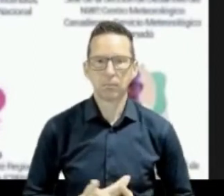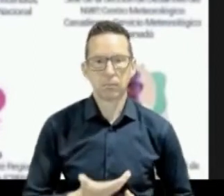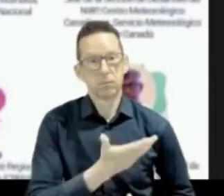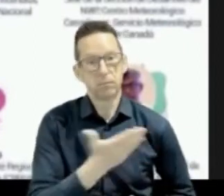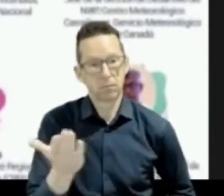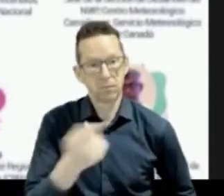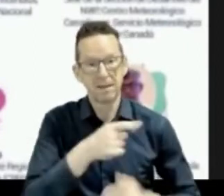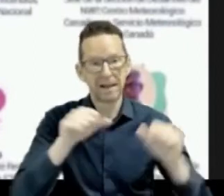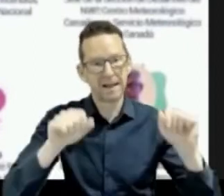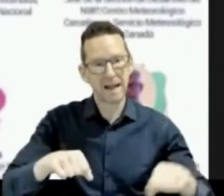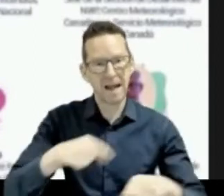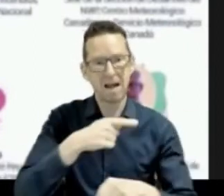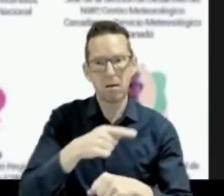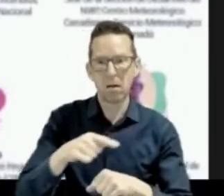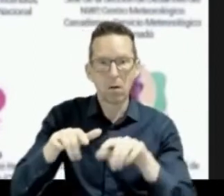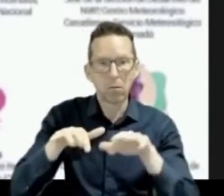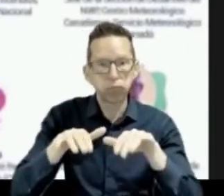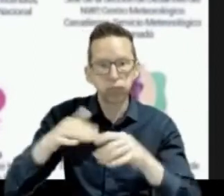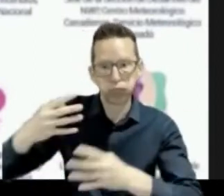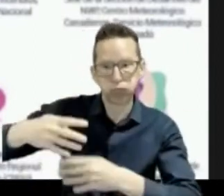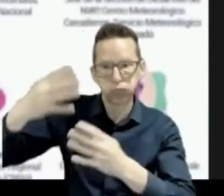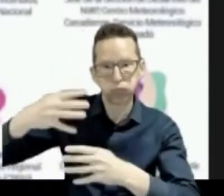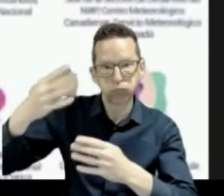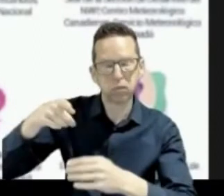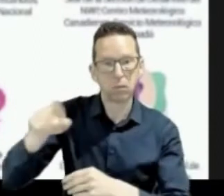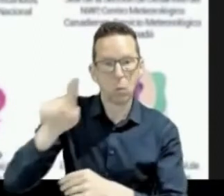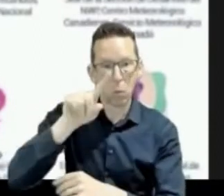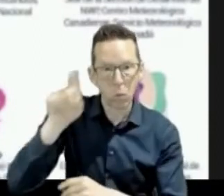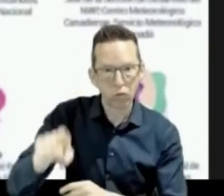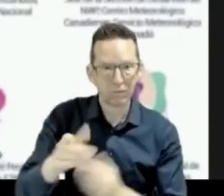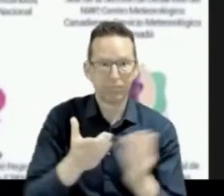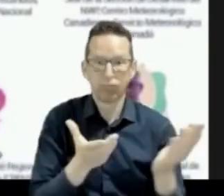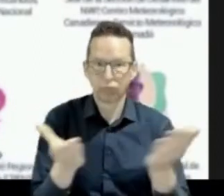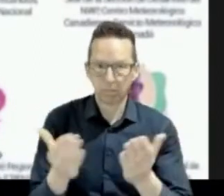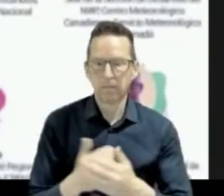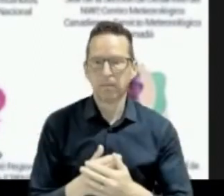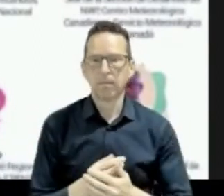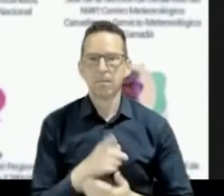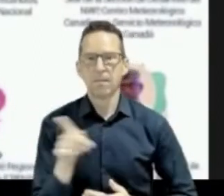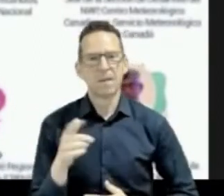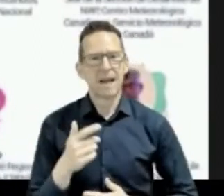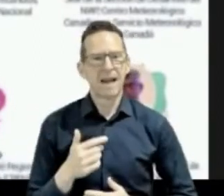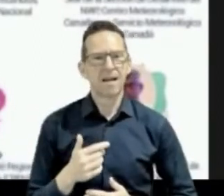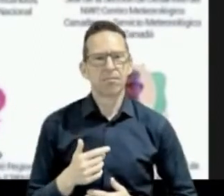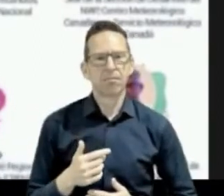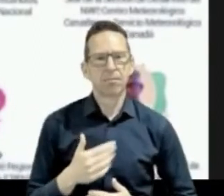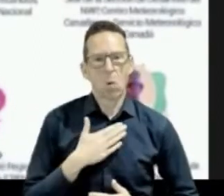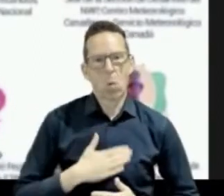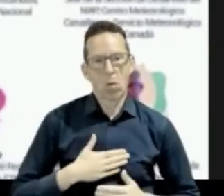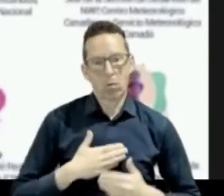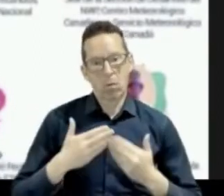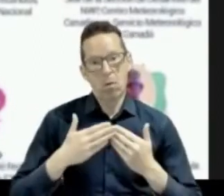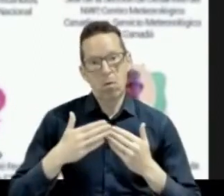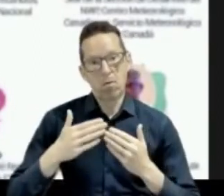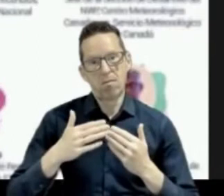in the chat or in the system that we have. And we will try to respond to them at the end of the session. Now, would like to